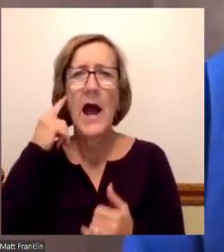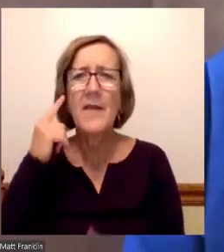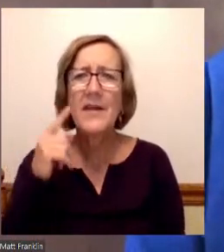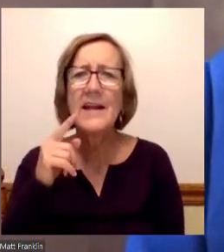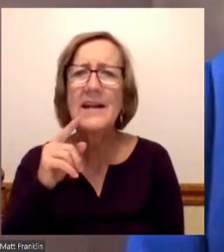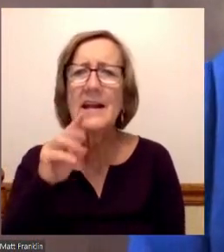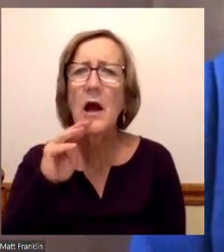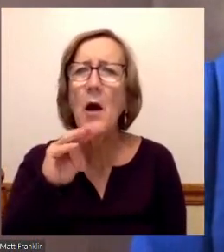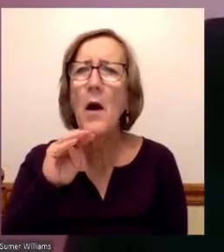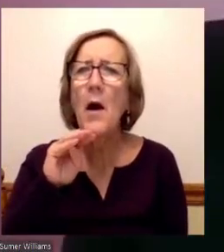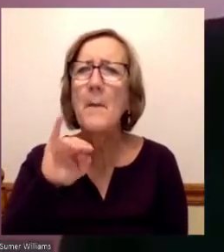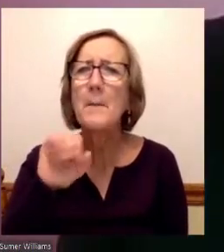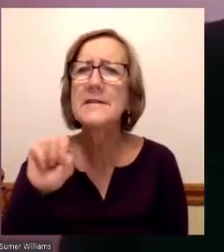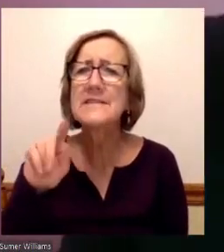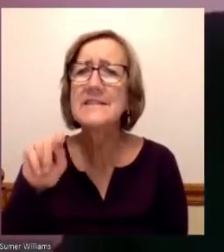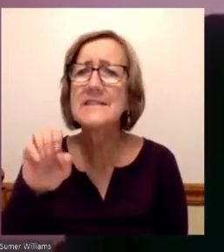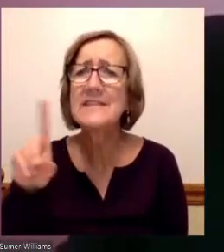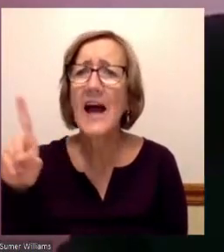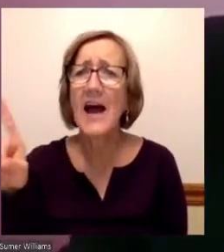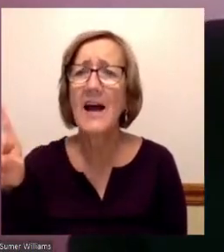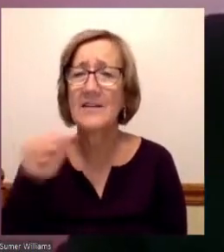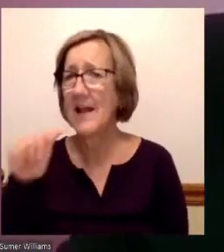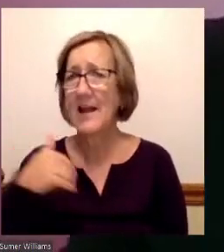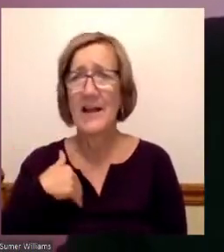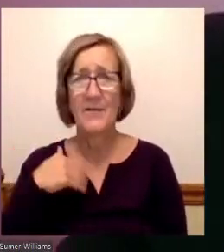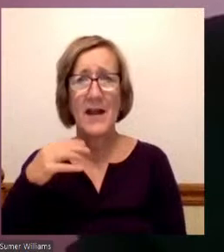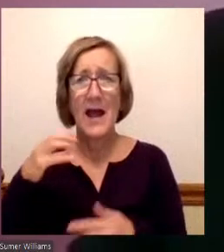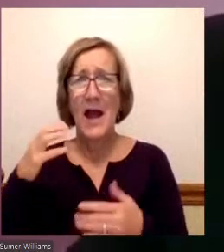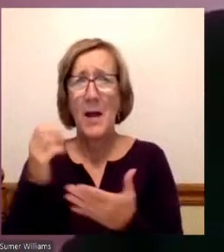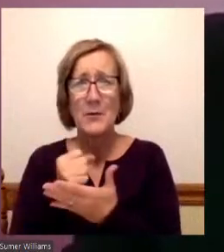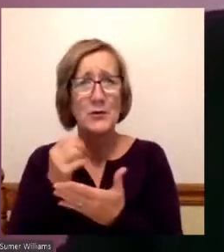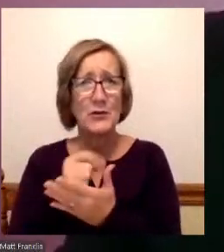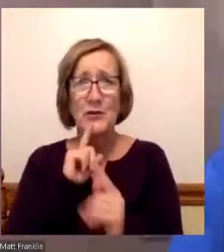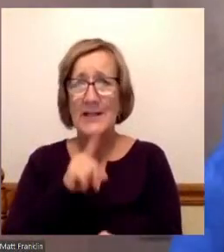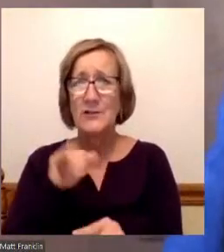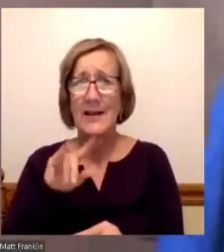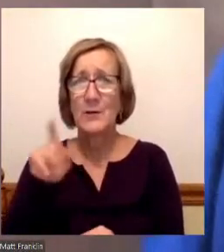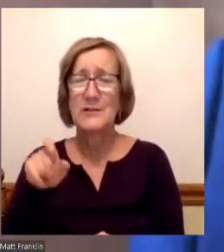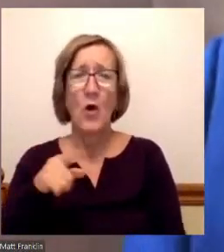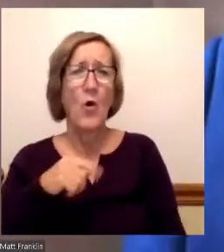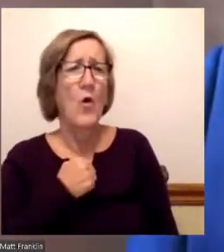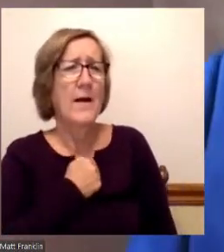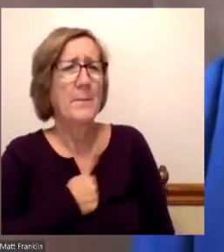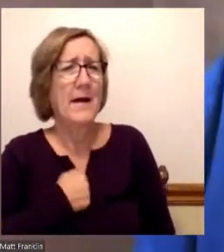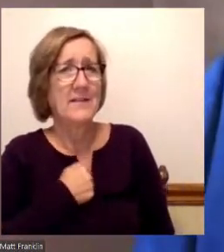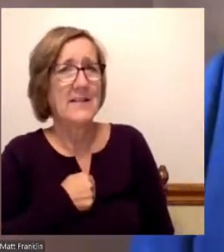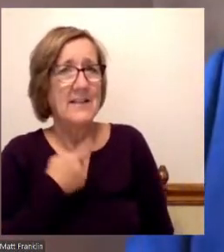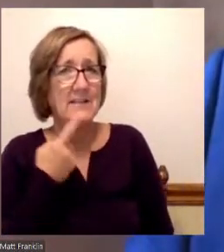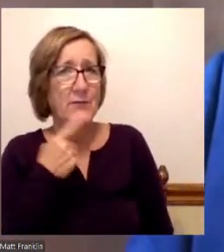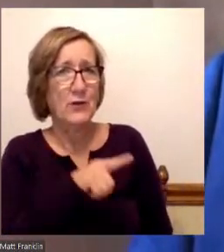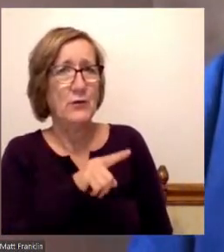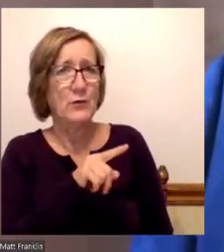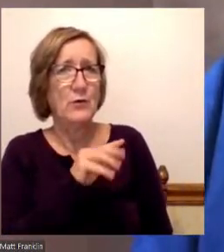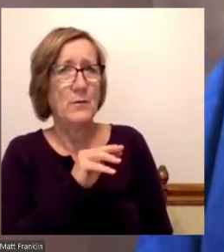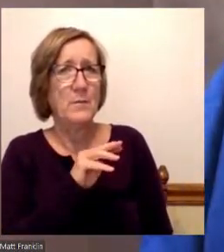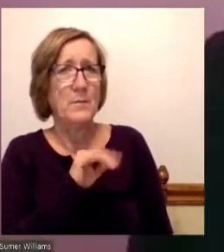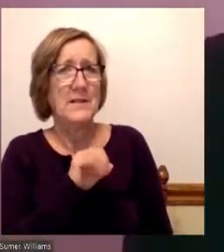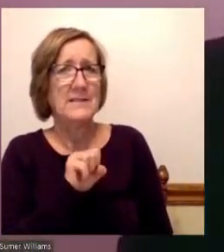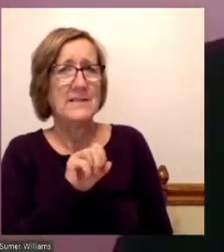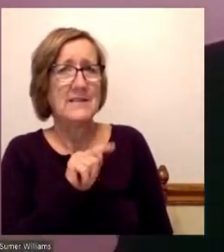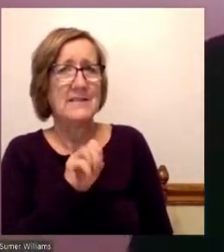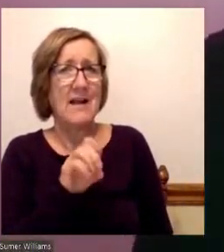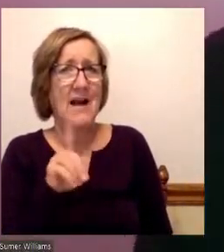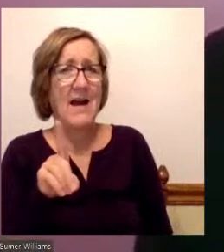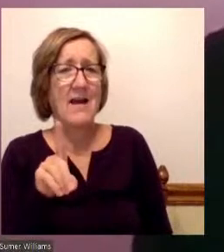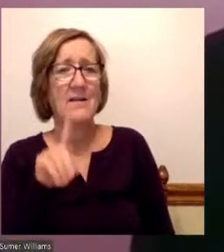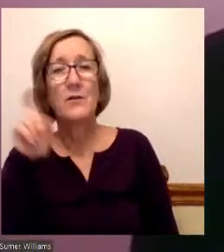chance to answer that question. my goodness. I apologize, Miss Todd. Well, the question is posed to you